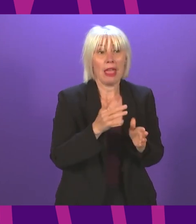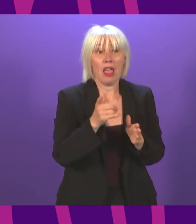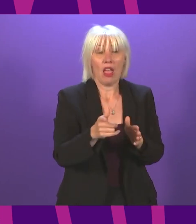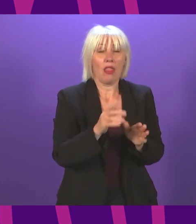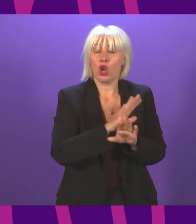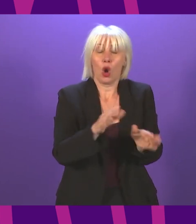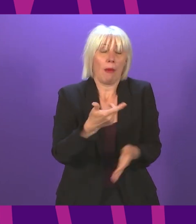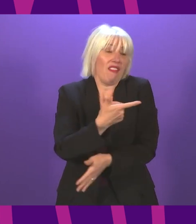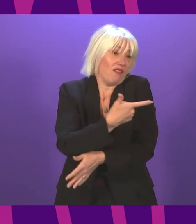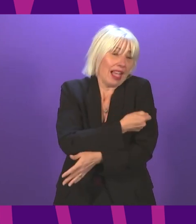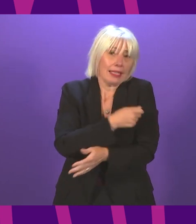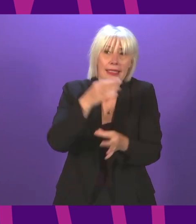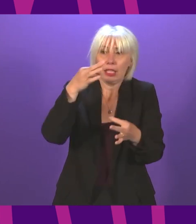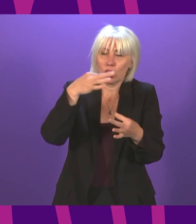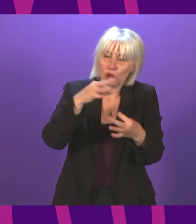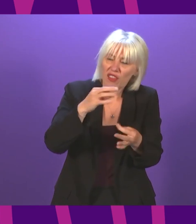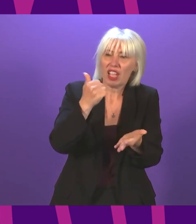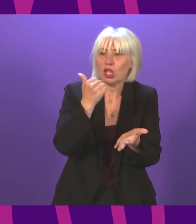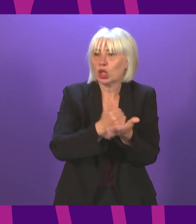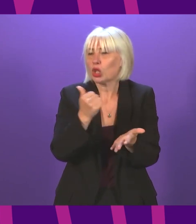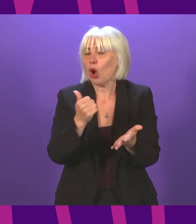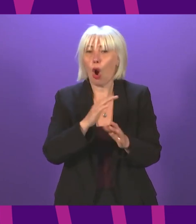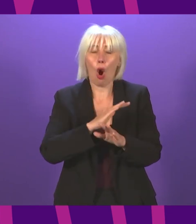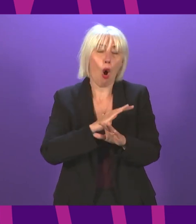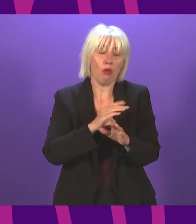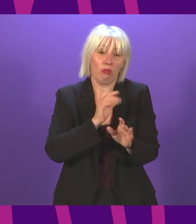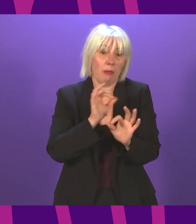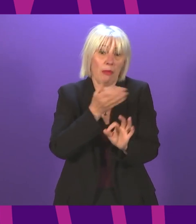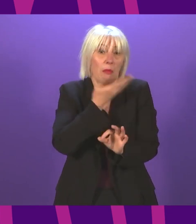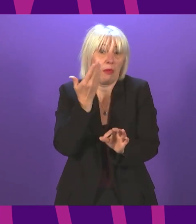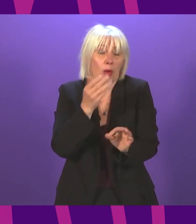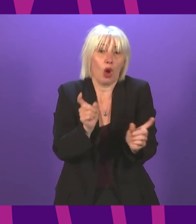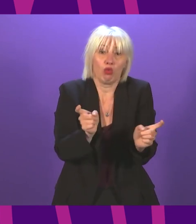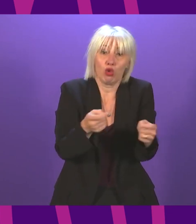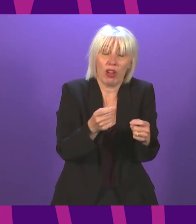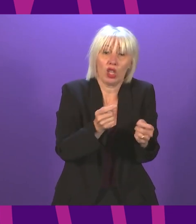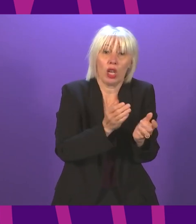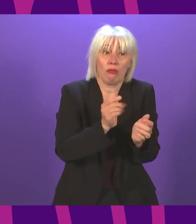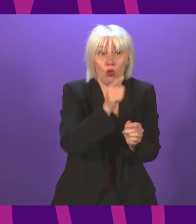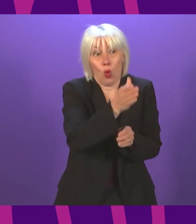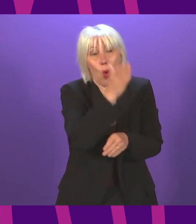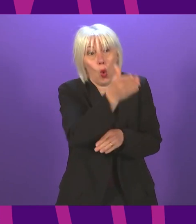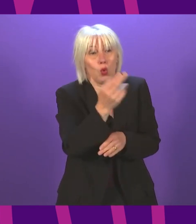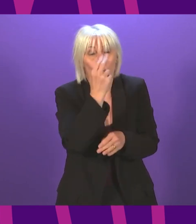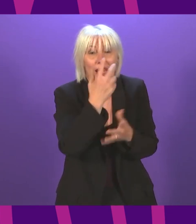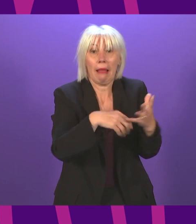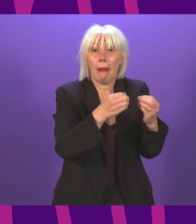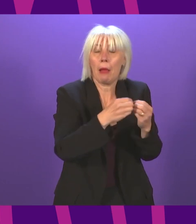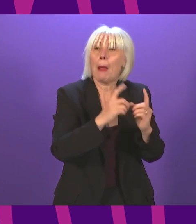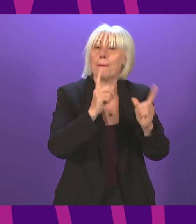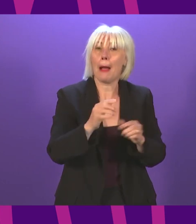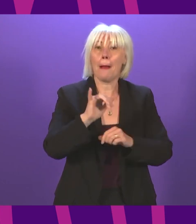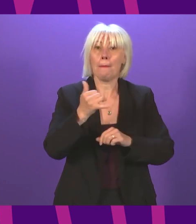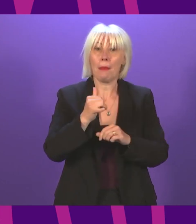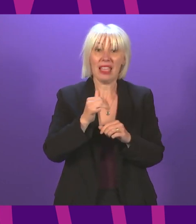is not vaccine certification or no restriction at all around nightclubs. It may be something like vaccine certification